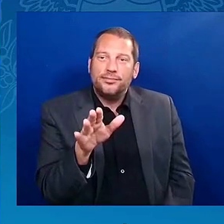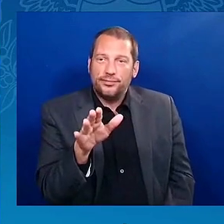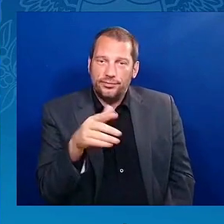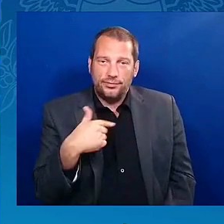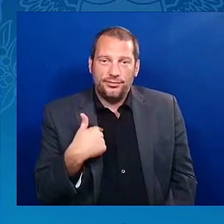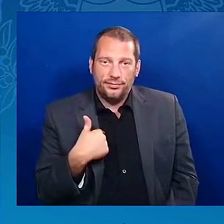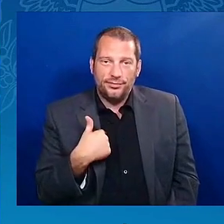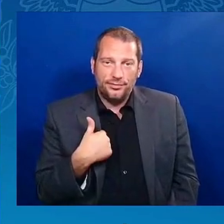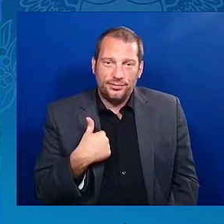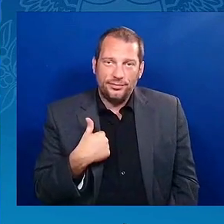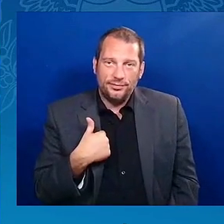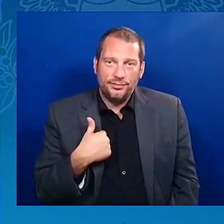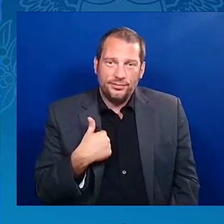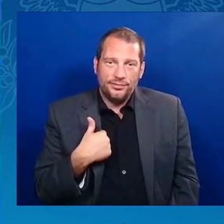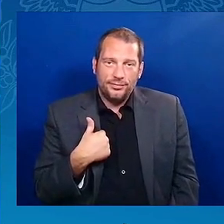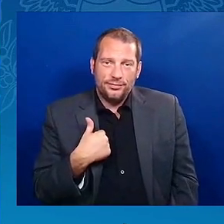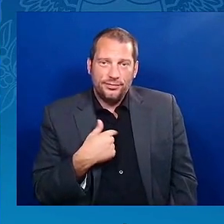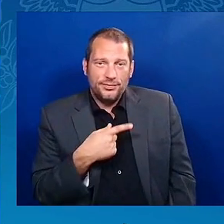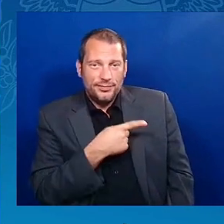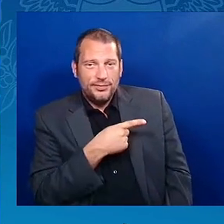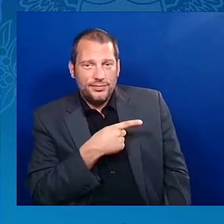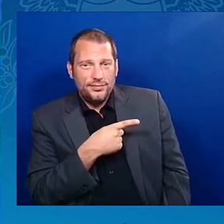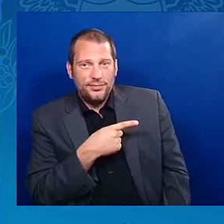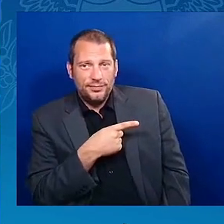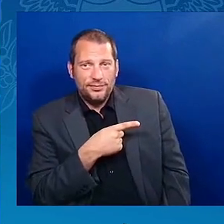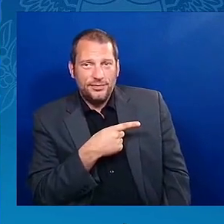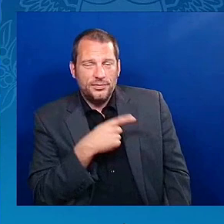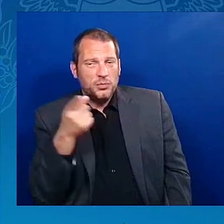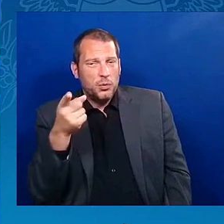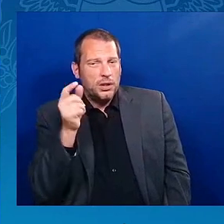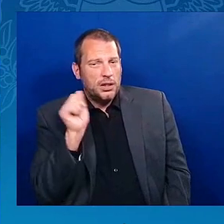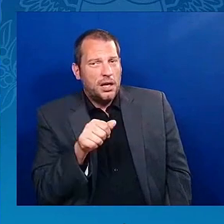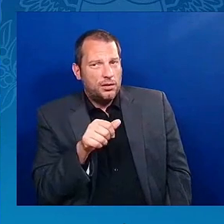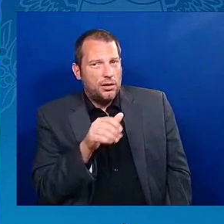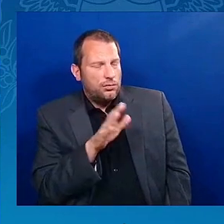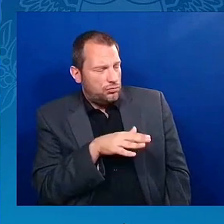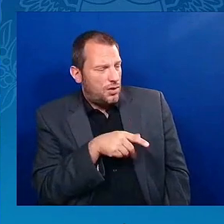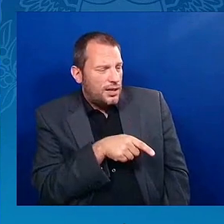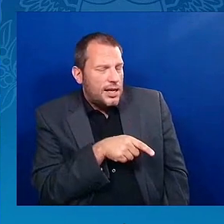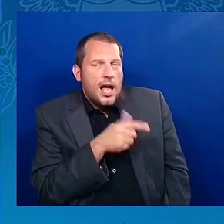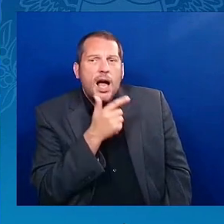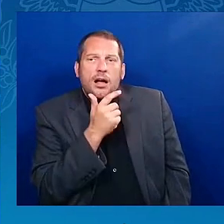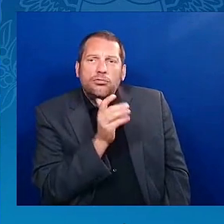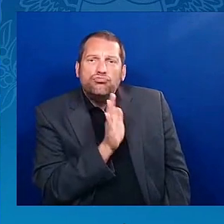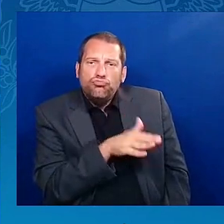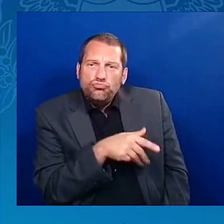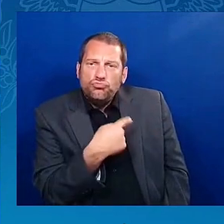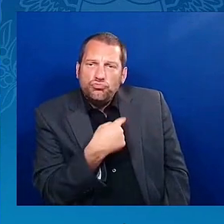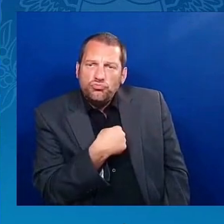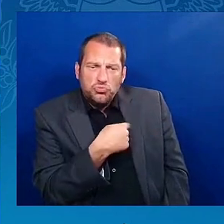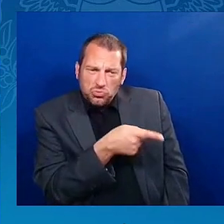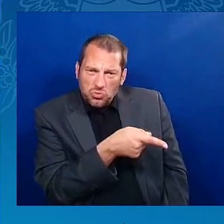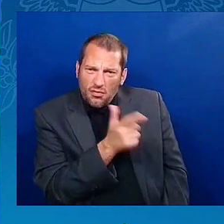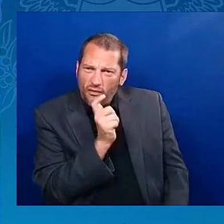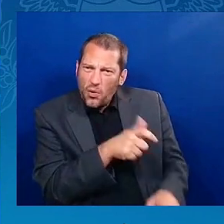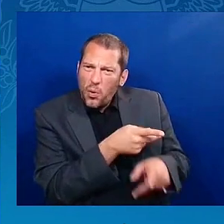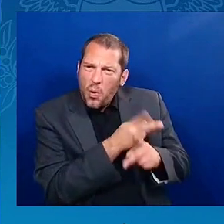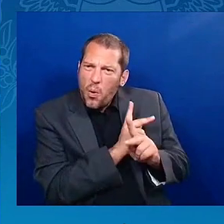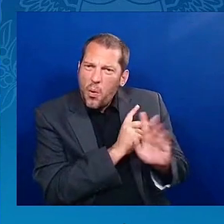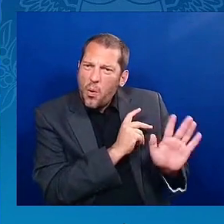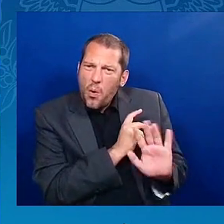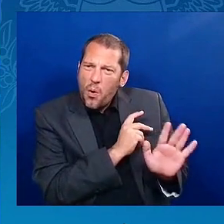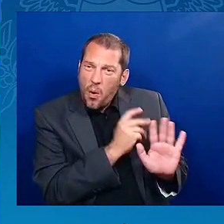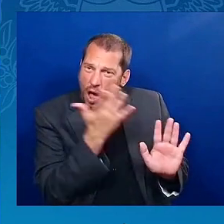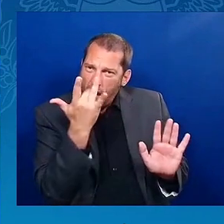And you can say to your child, honey, you don't have to take out some loans to do that. I'll take some equity out of the house.